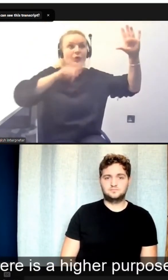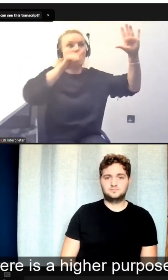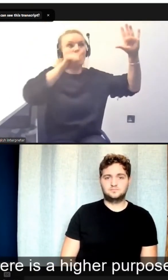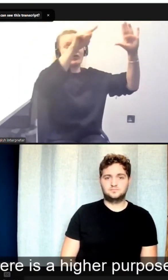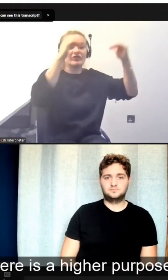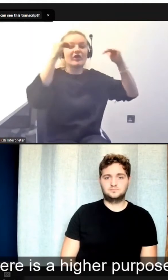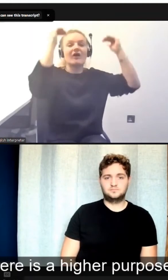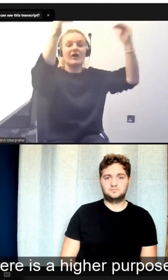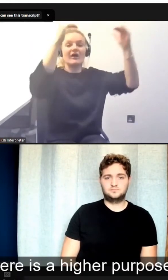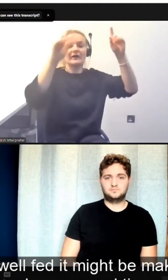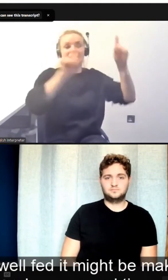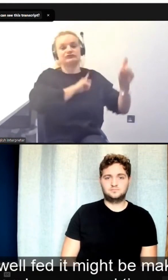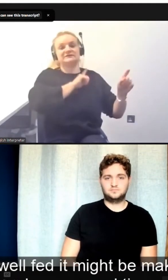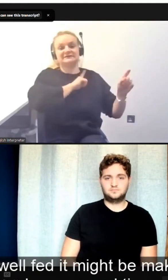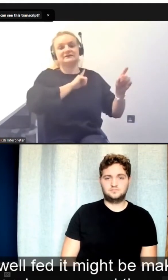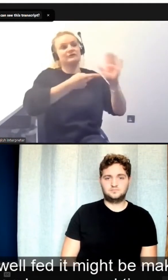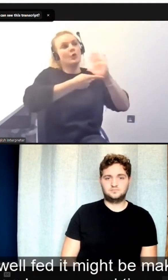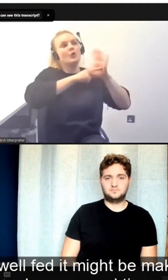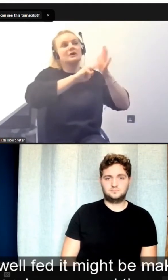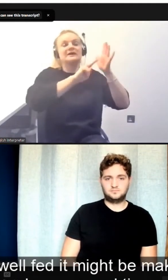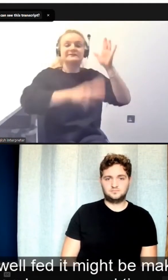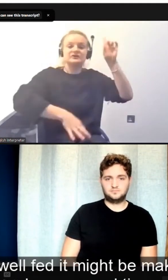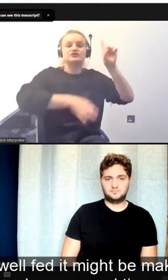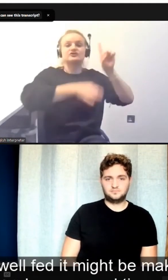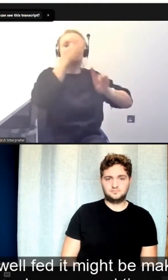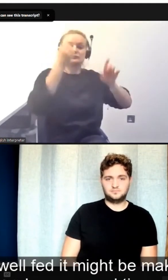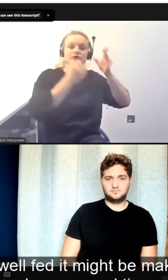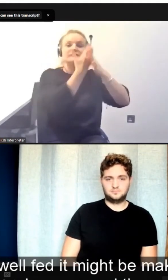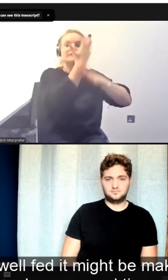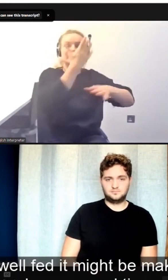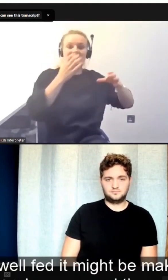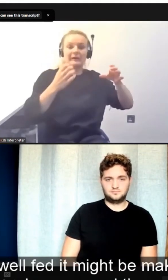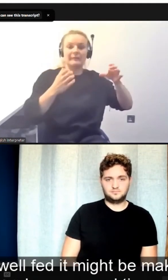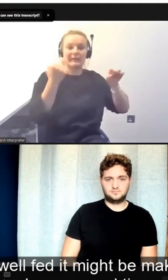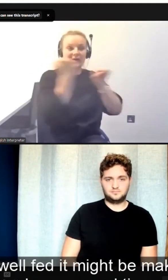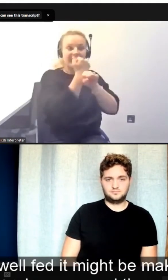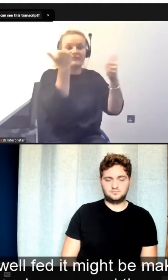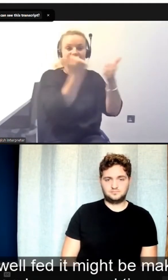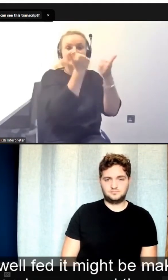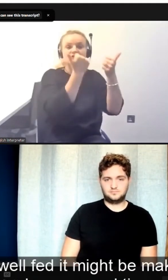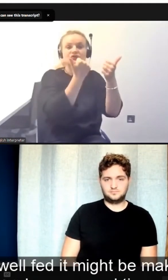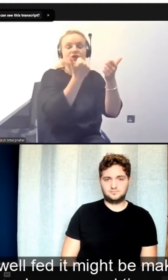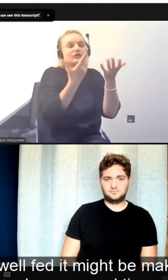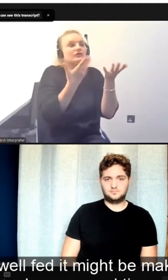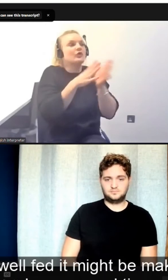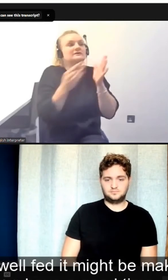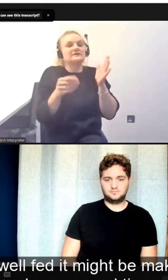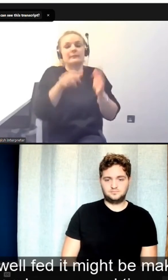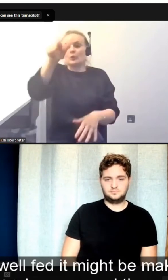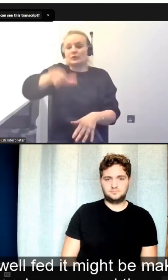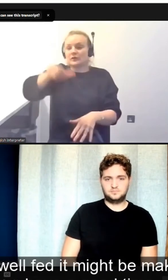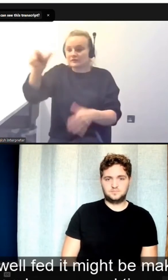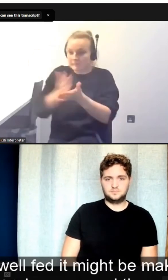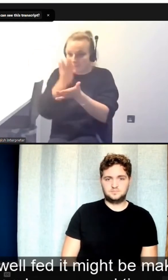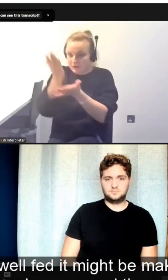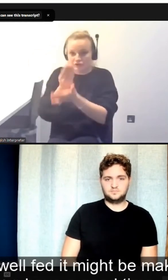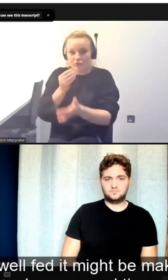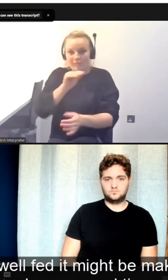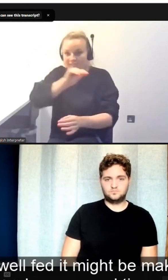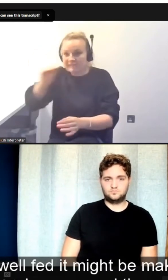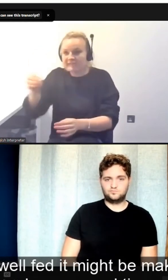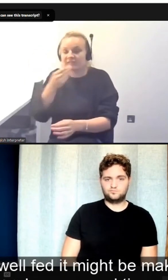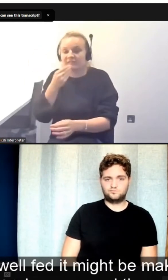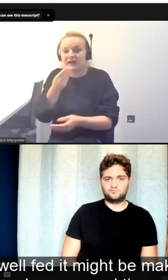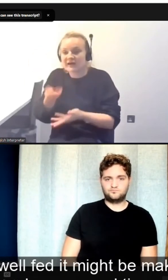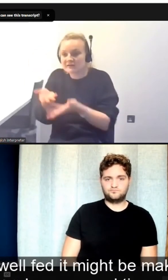for the organization. So it might be keeping customers well fed. It might be making customers,